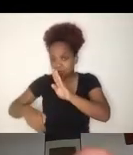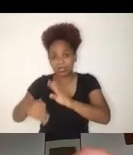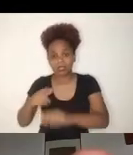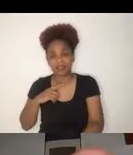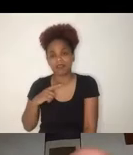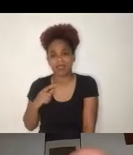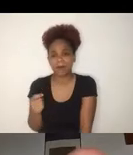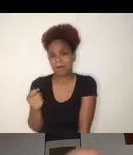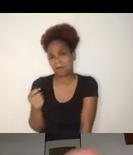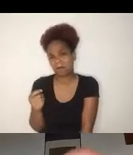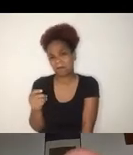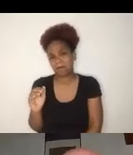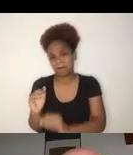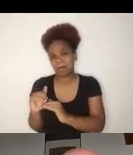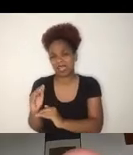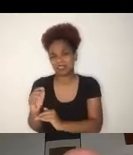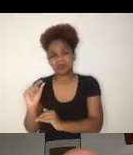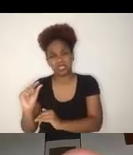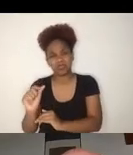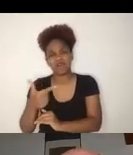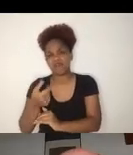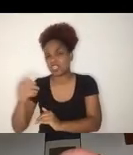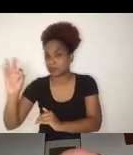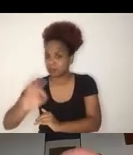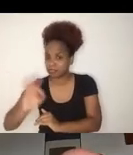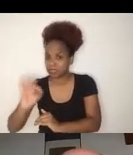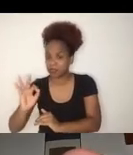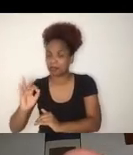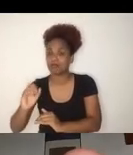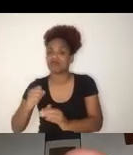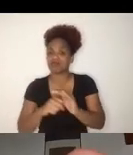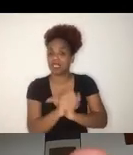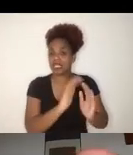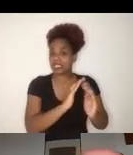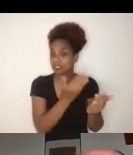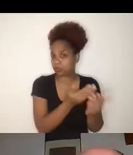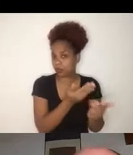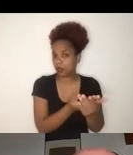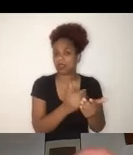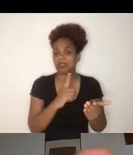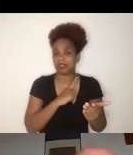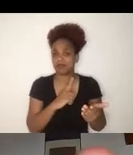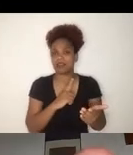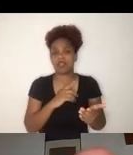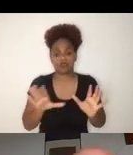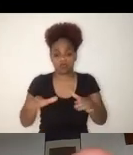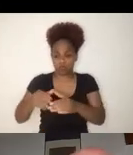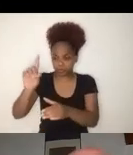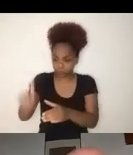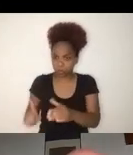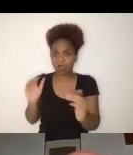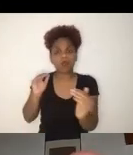23% of students are enrolled in schools where there are sufficient digital devices for